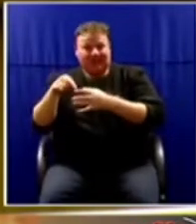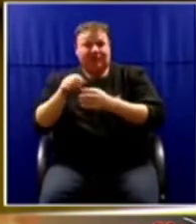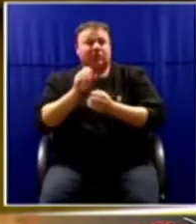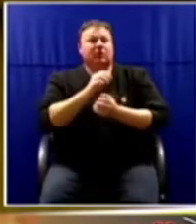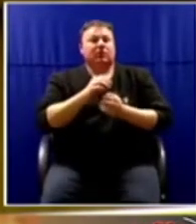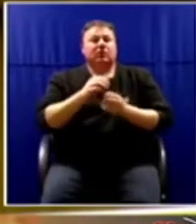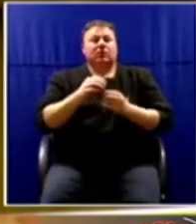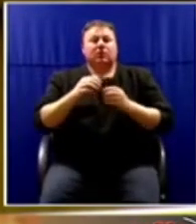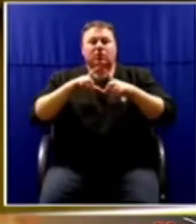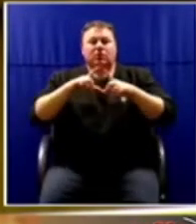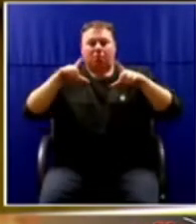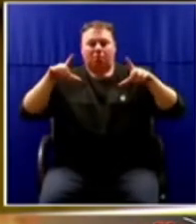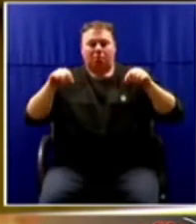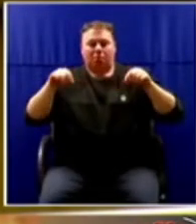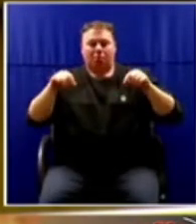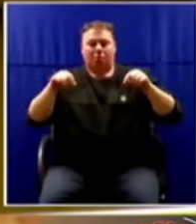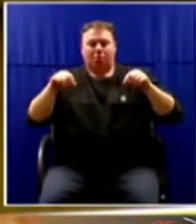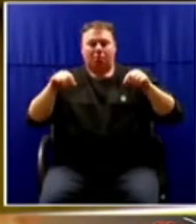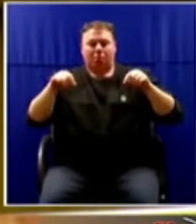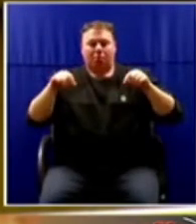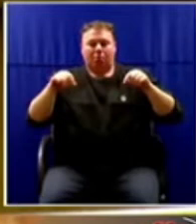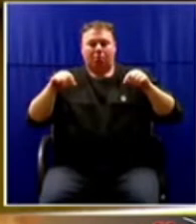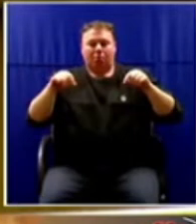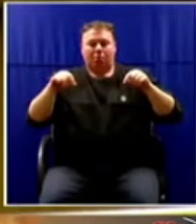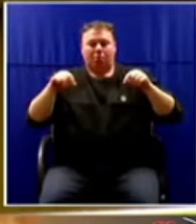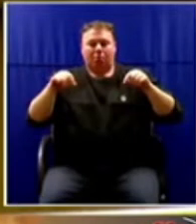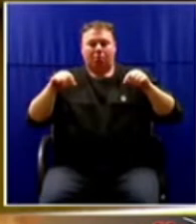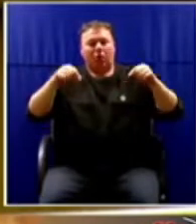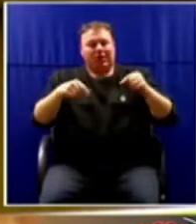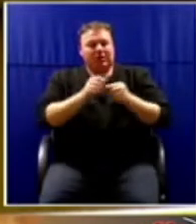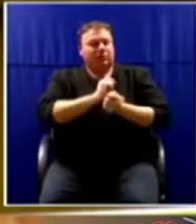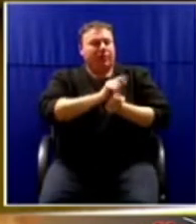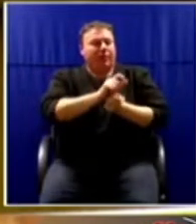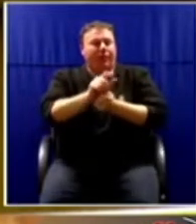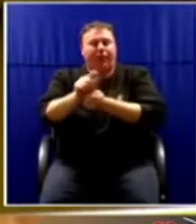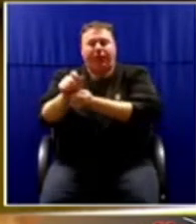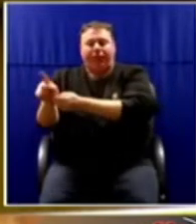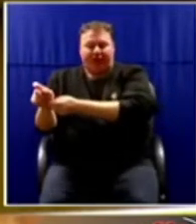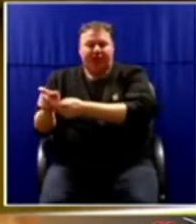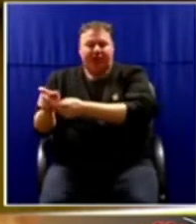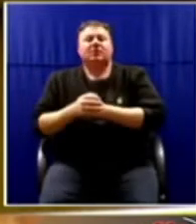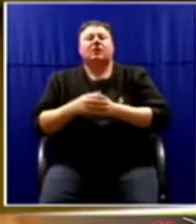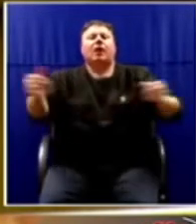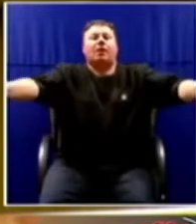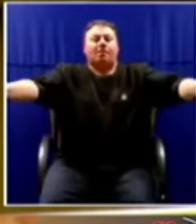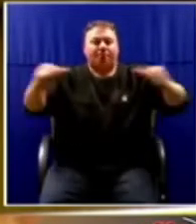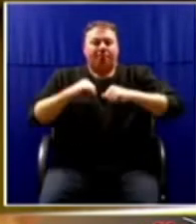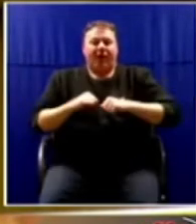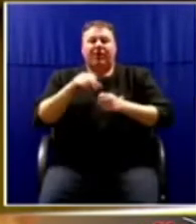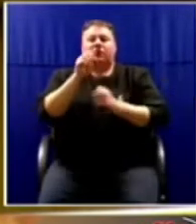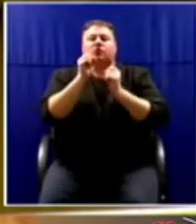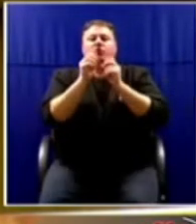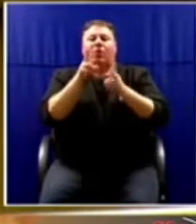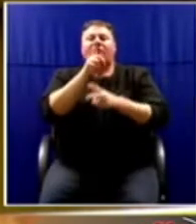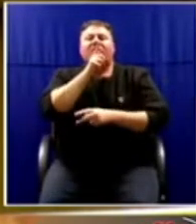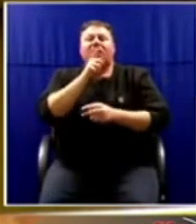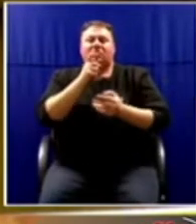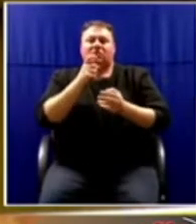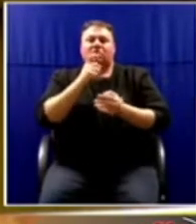to write their experiences. Out of the 12,000 responses, here are some,